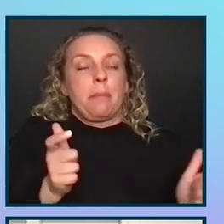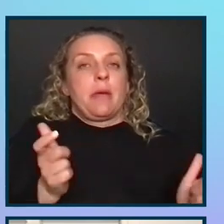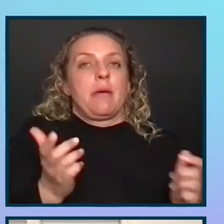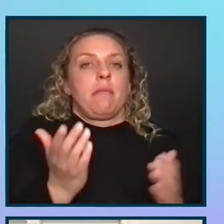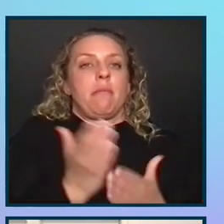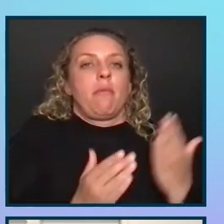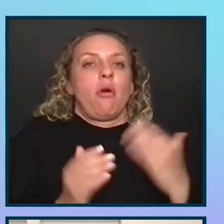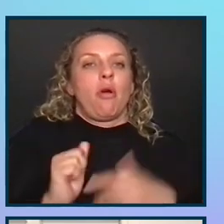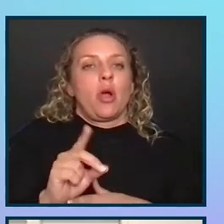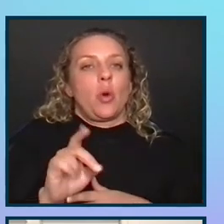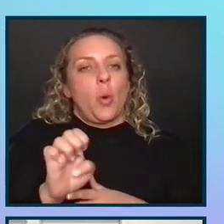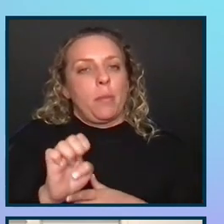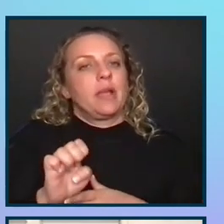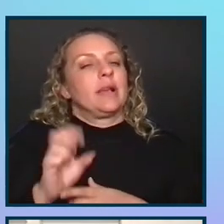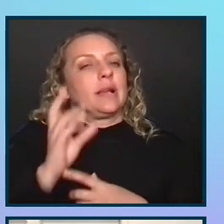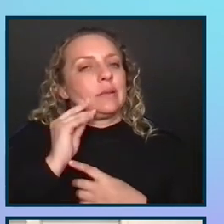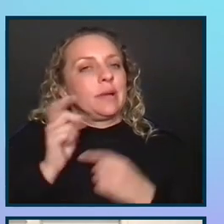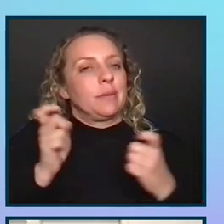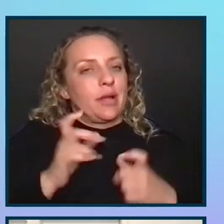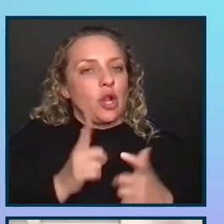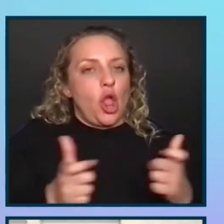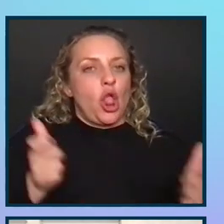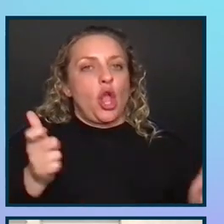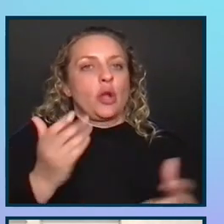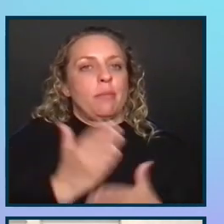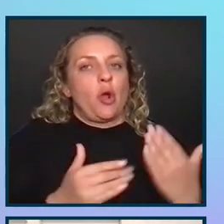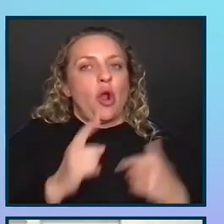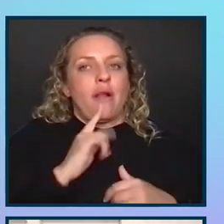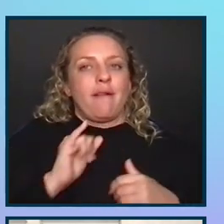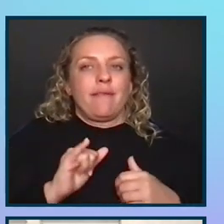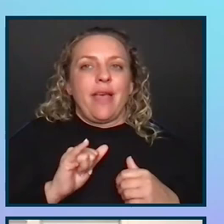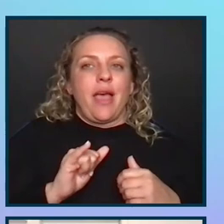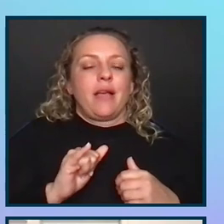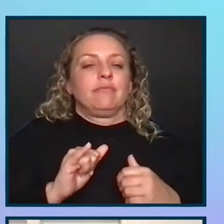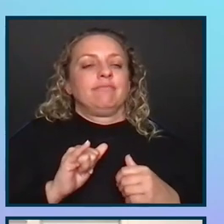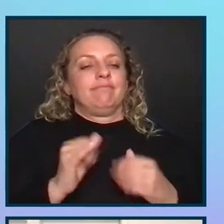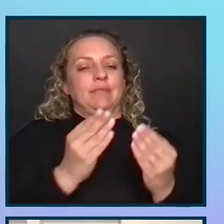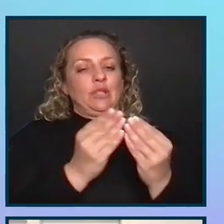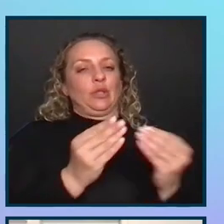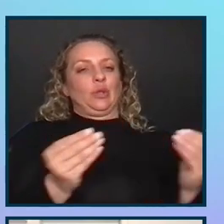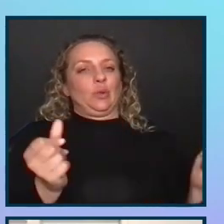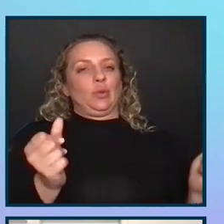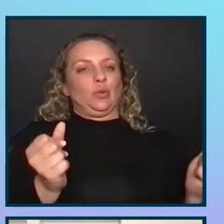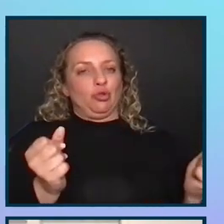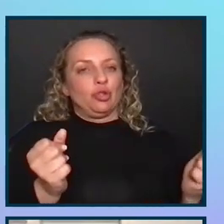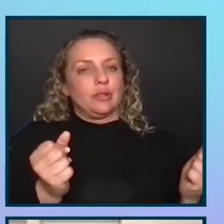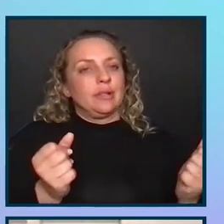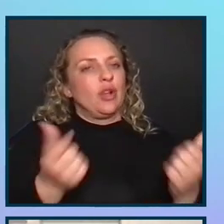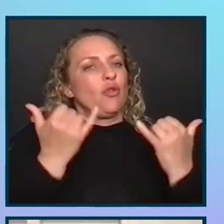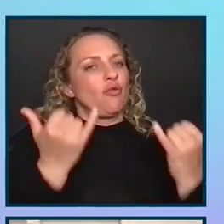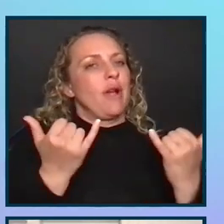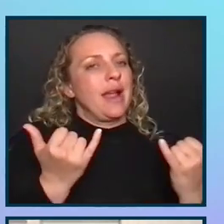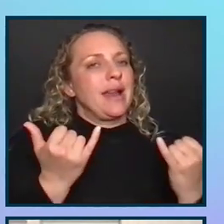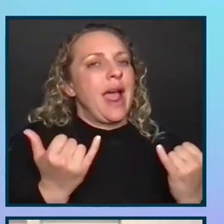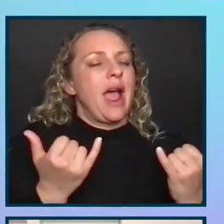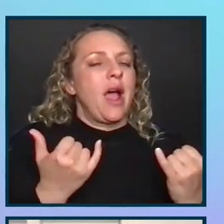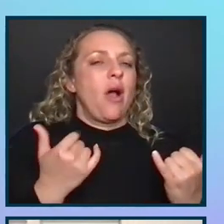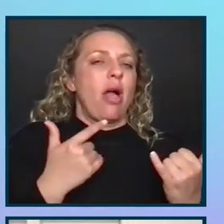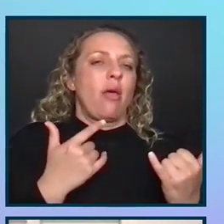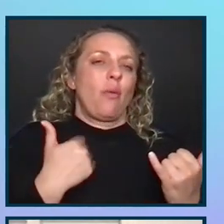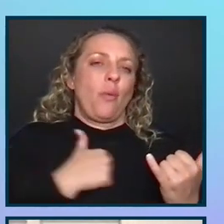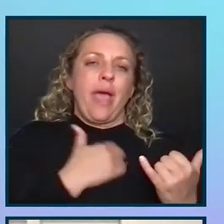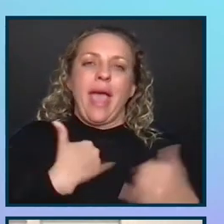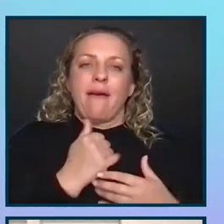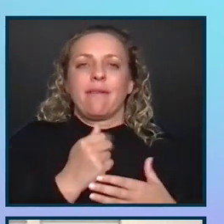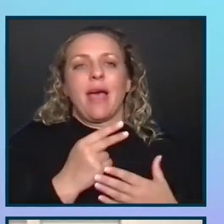of Adobe Experience Manager, a large part of that overall solution. It is an existing product. And it also used multiple